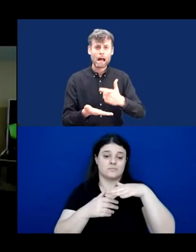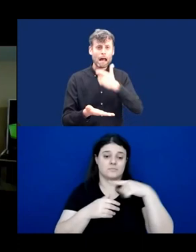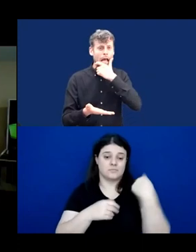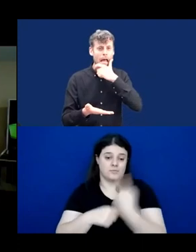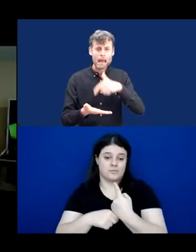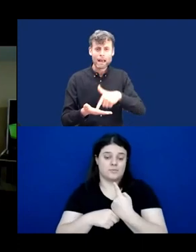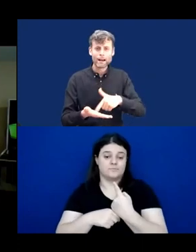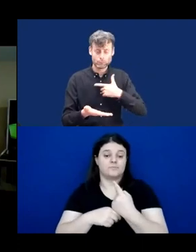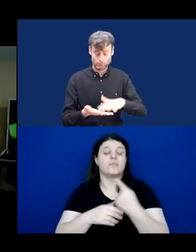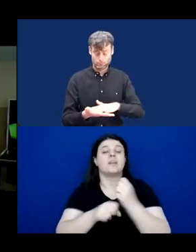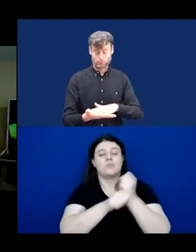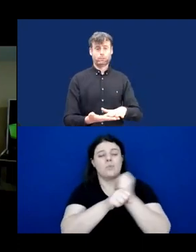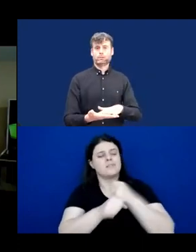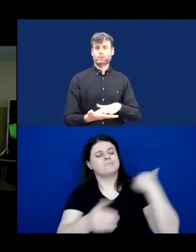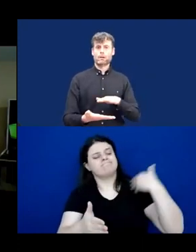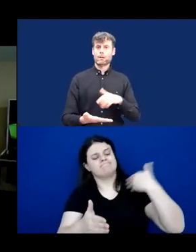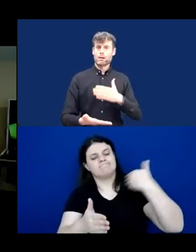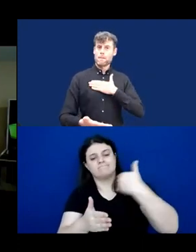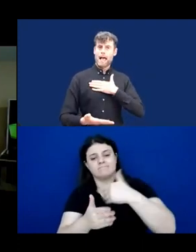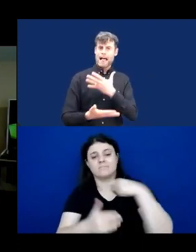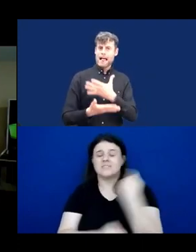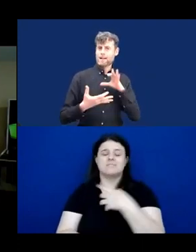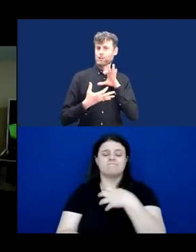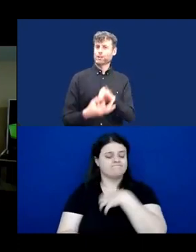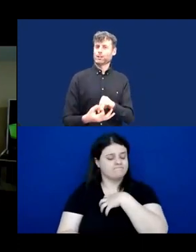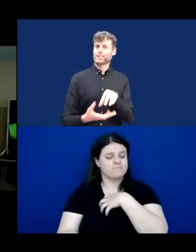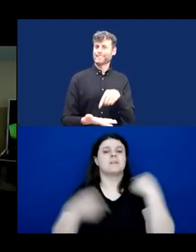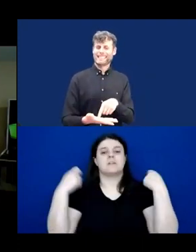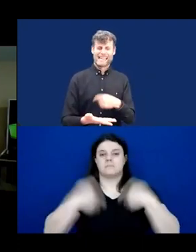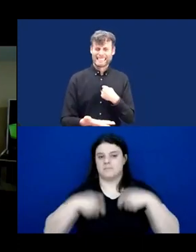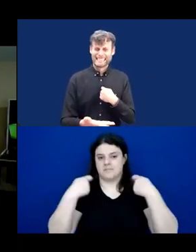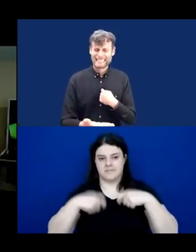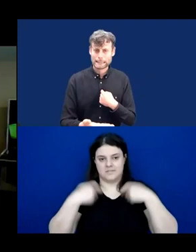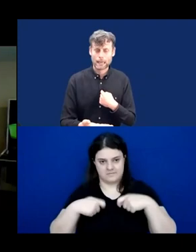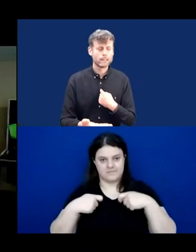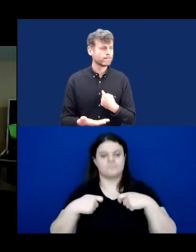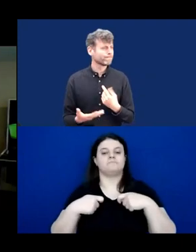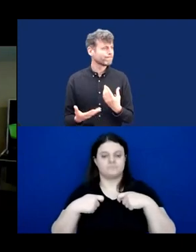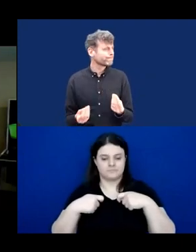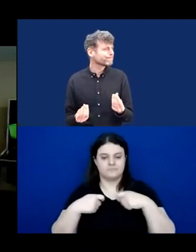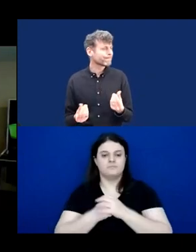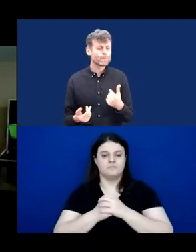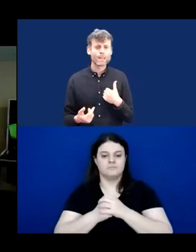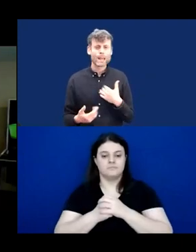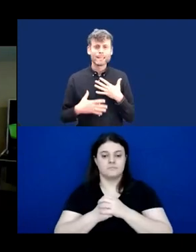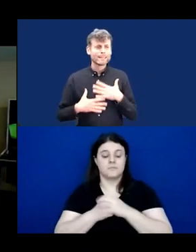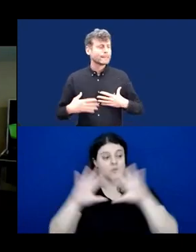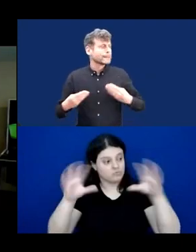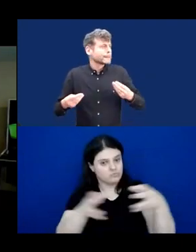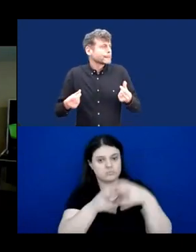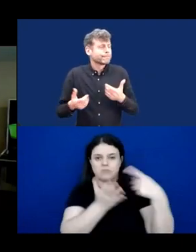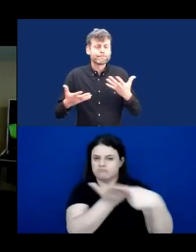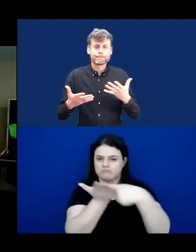the years, we all felt the need to get together directly